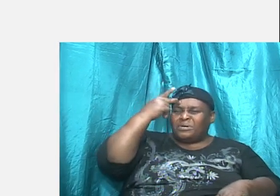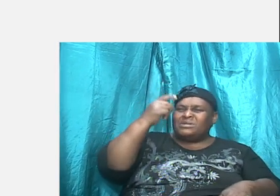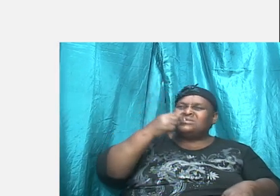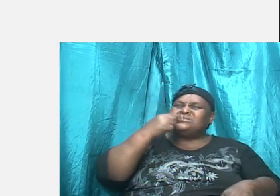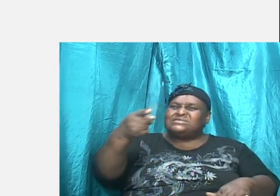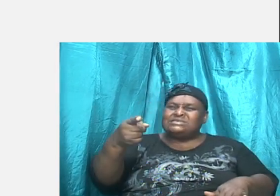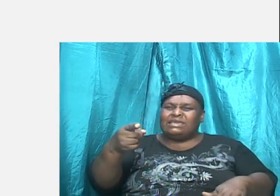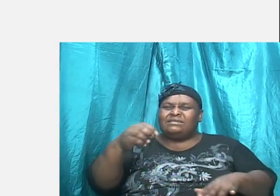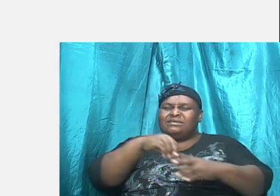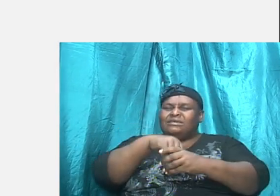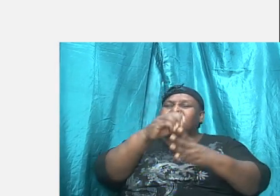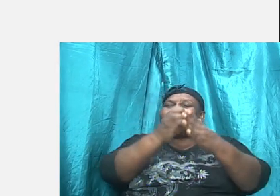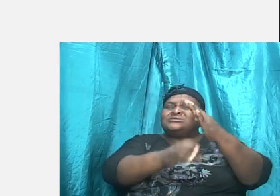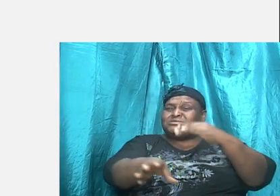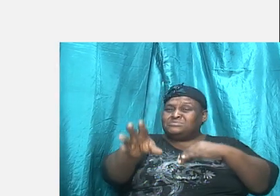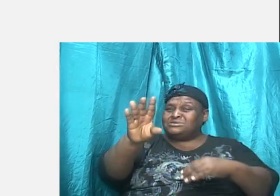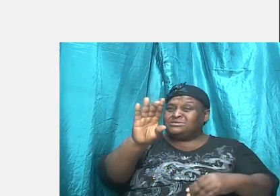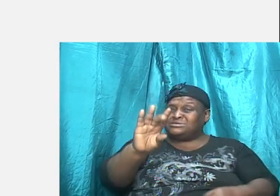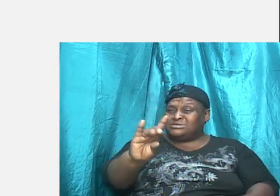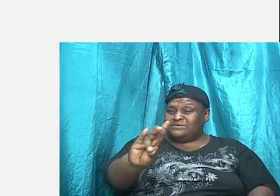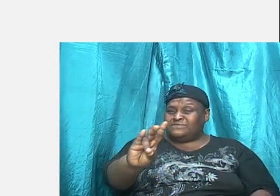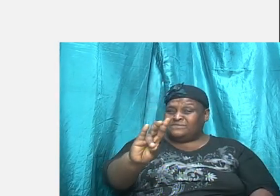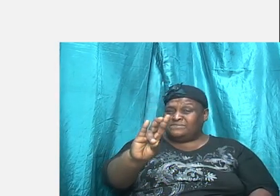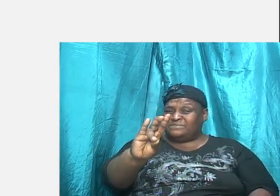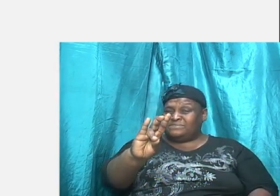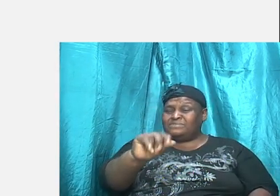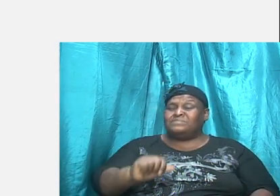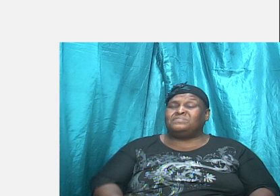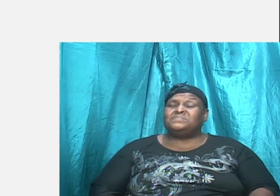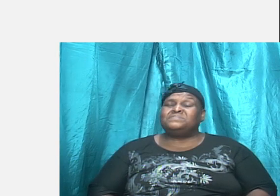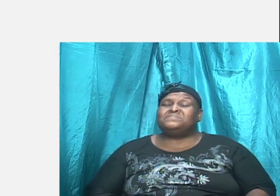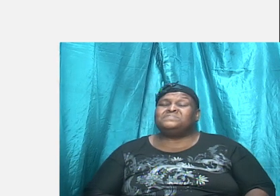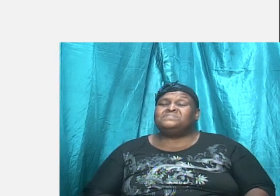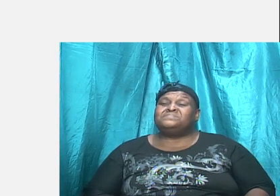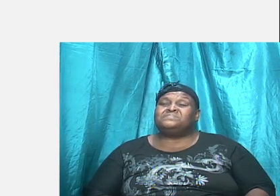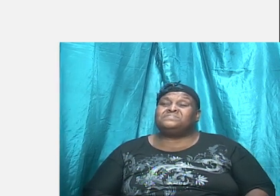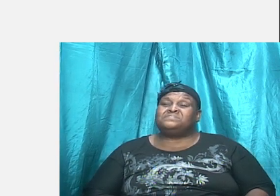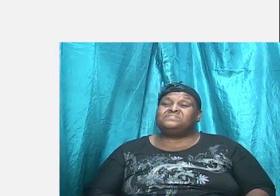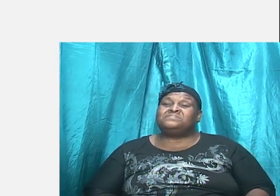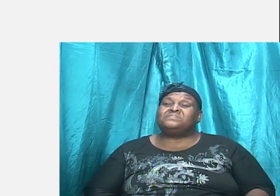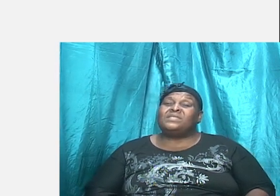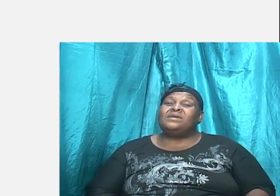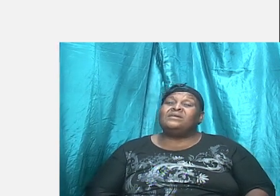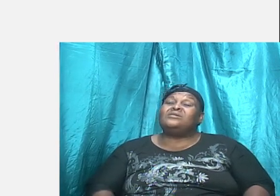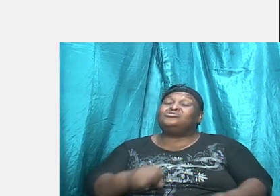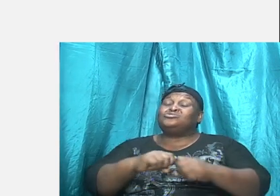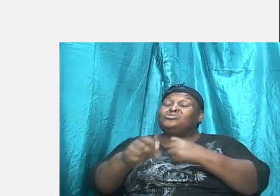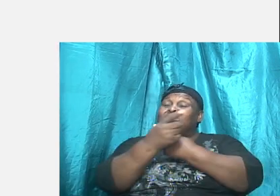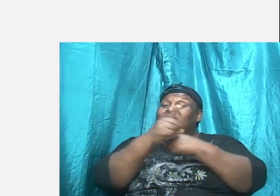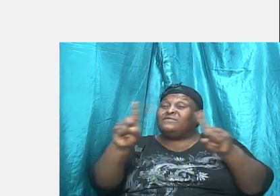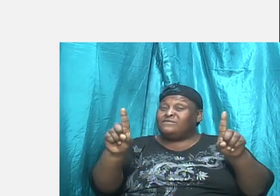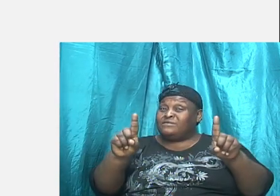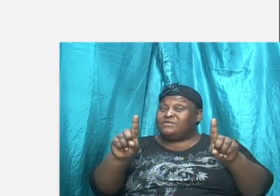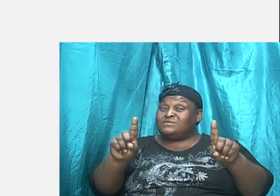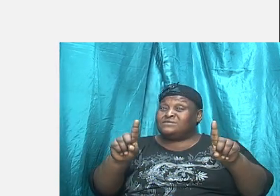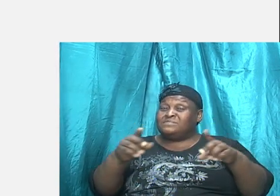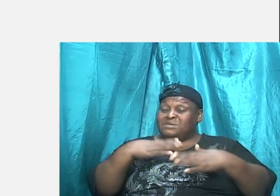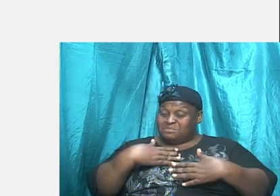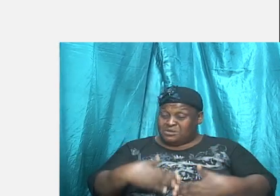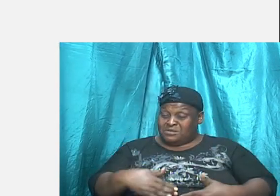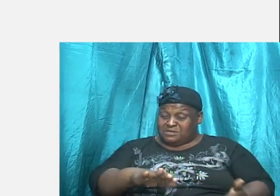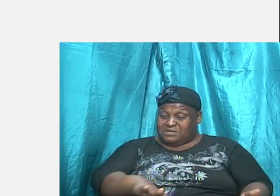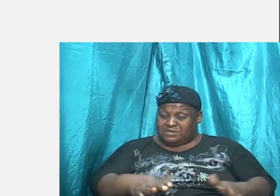7. Amen. Bless the Lord. And so that deliverance from the body of death is